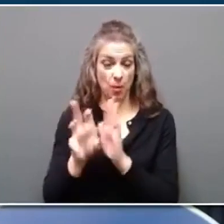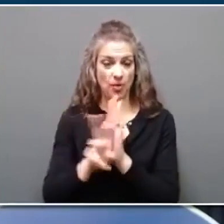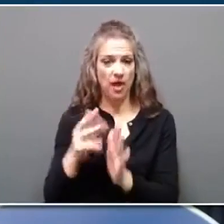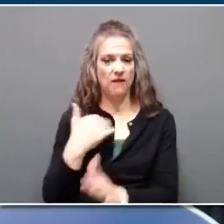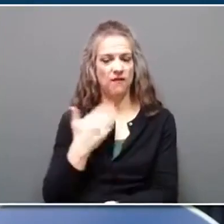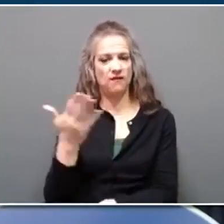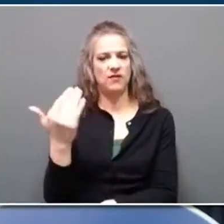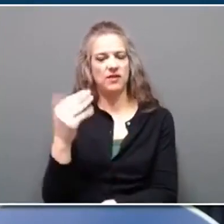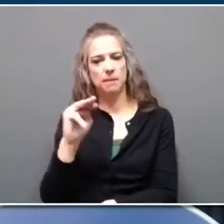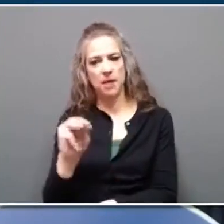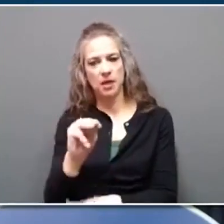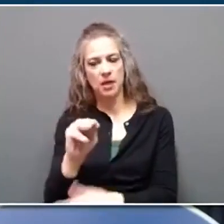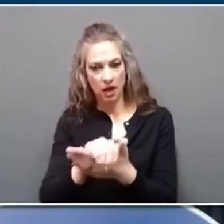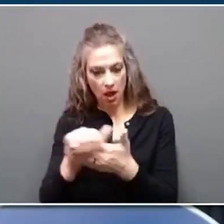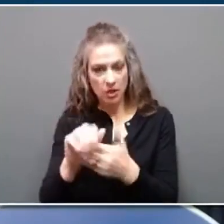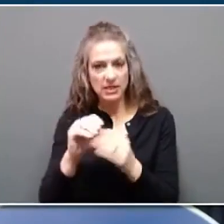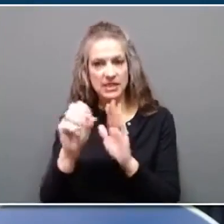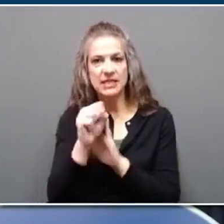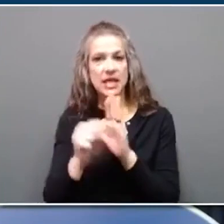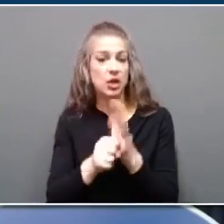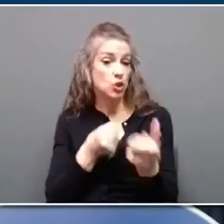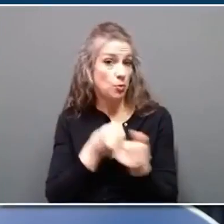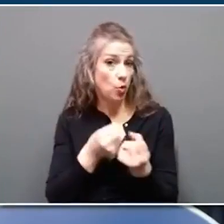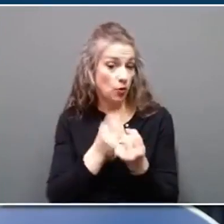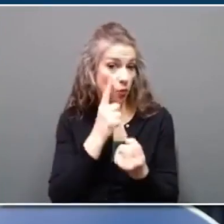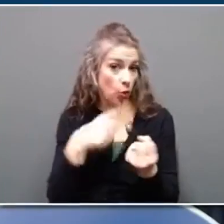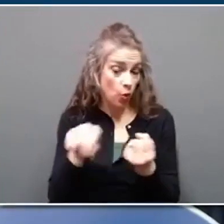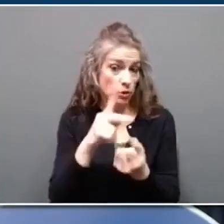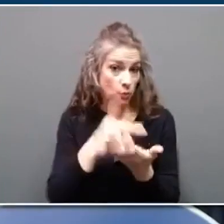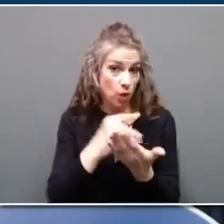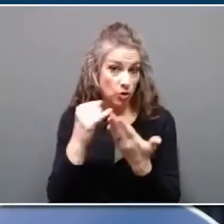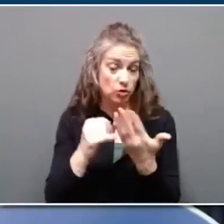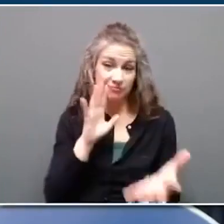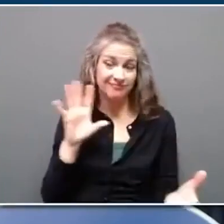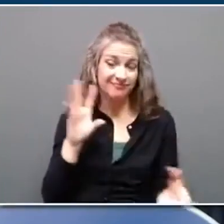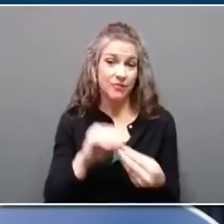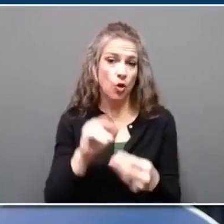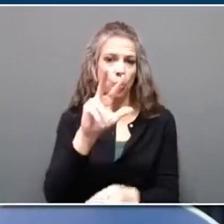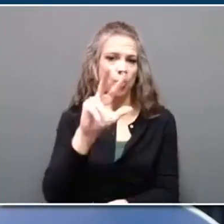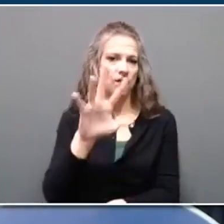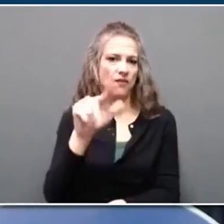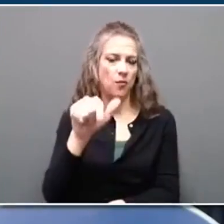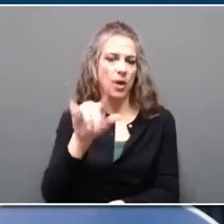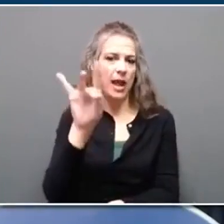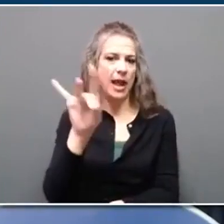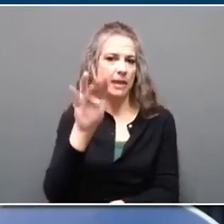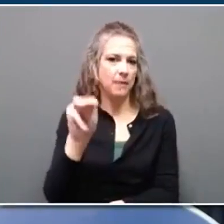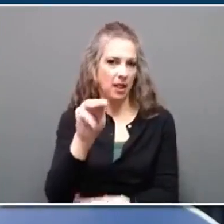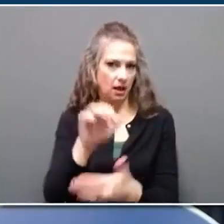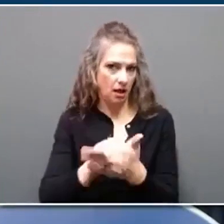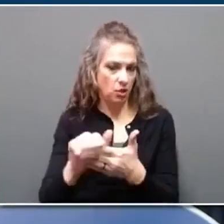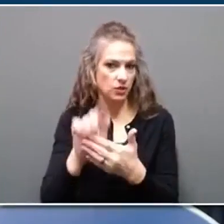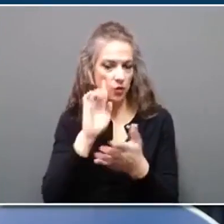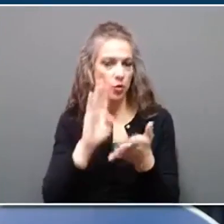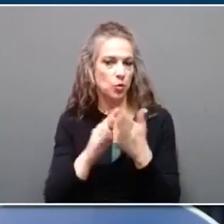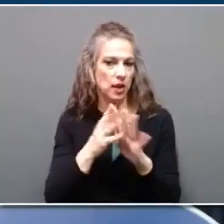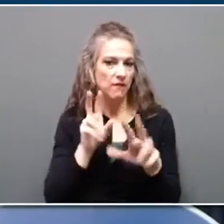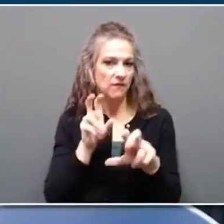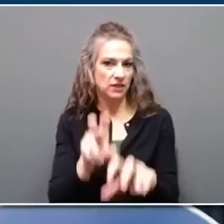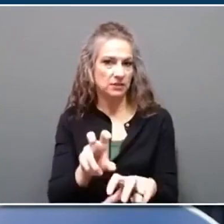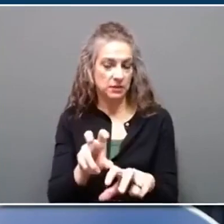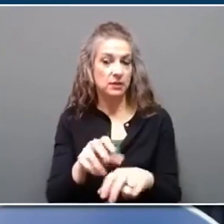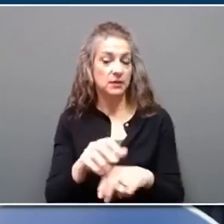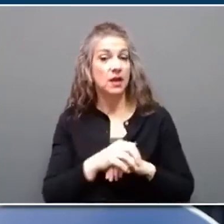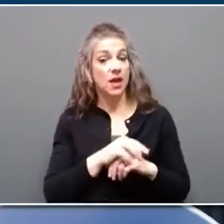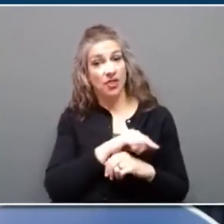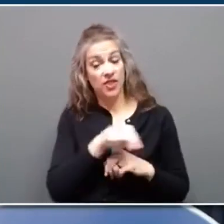million in state support for projects, totaling nearly $35.8 million in community investment. These are